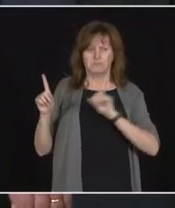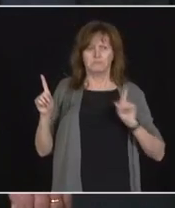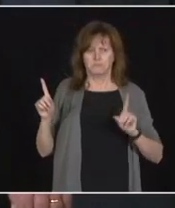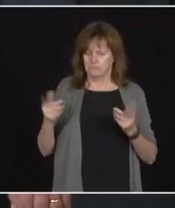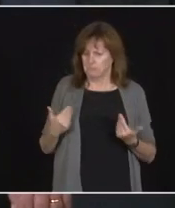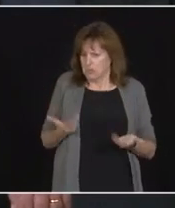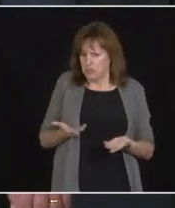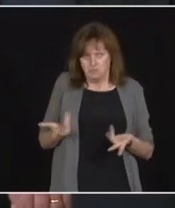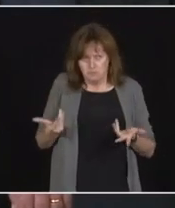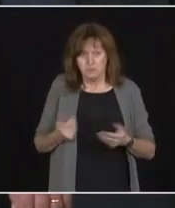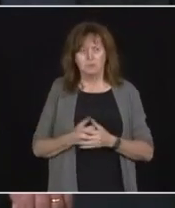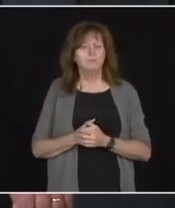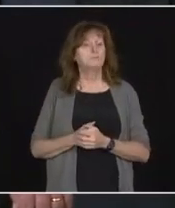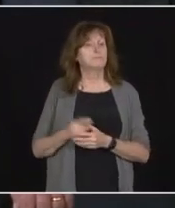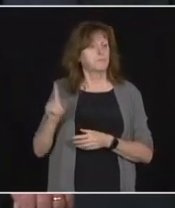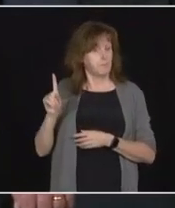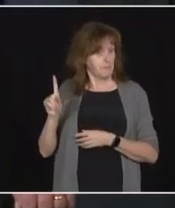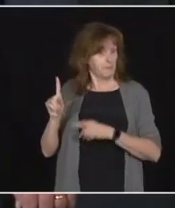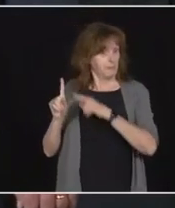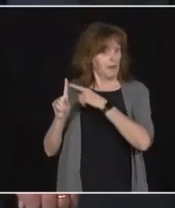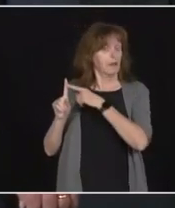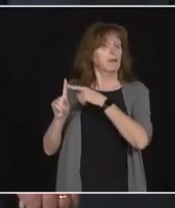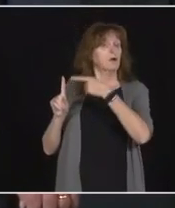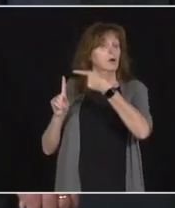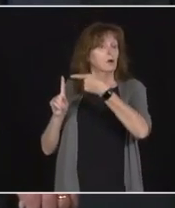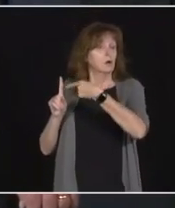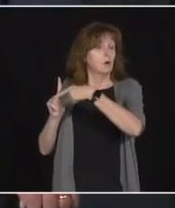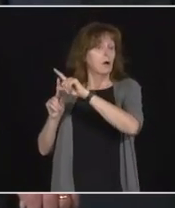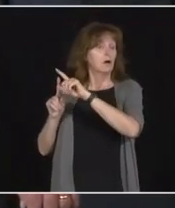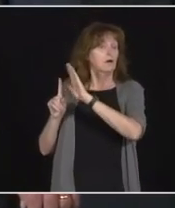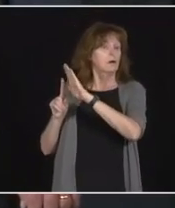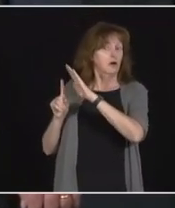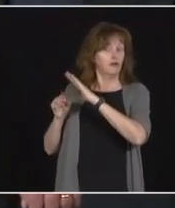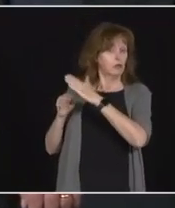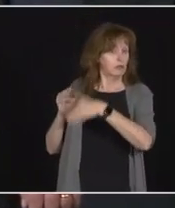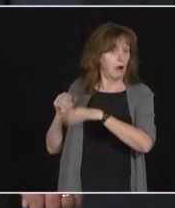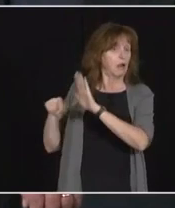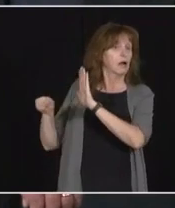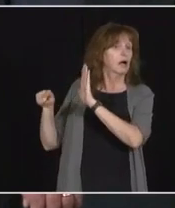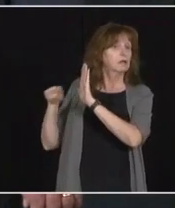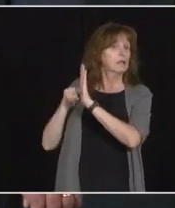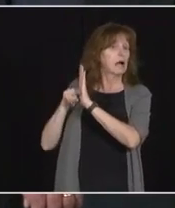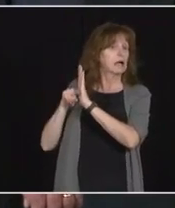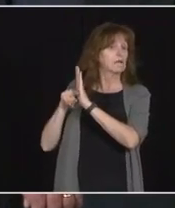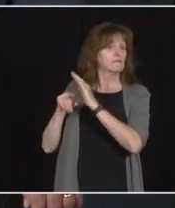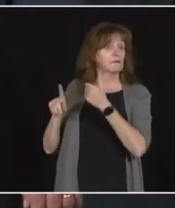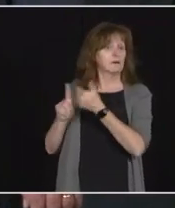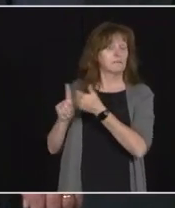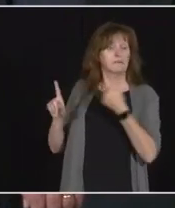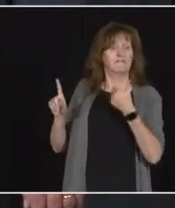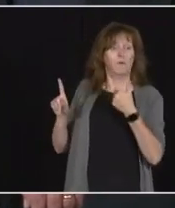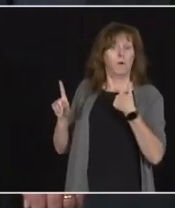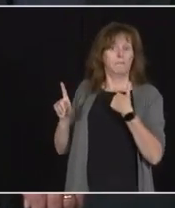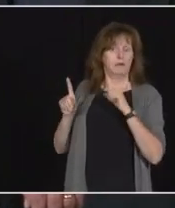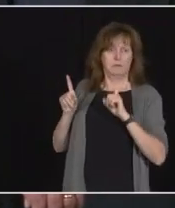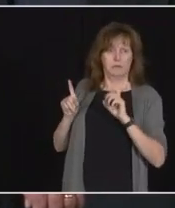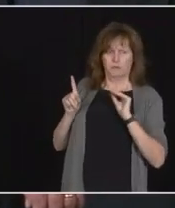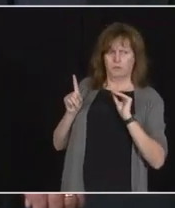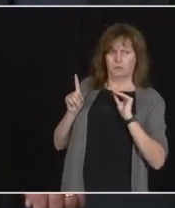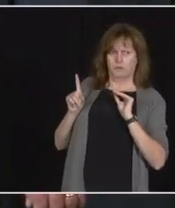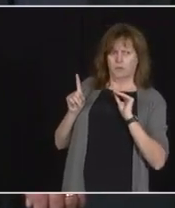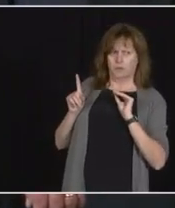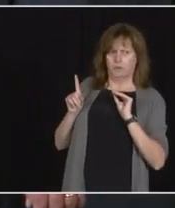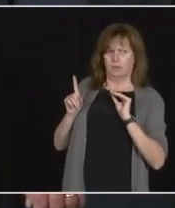minister Lecce's results came back negative before I went for testing. And so while there was no real